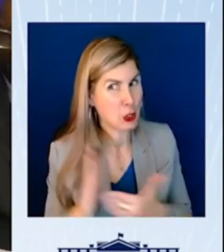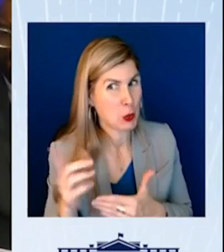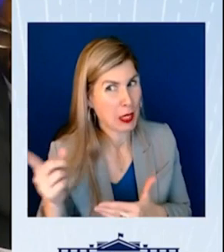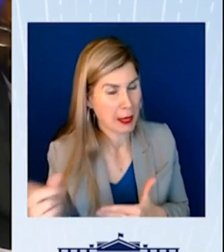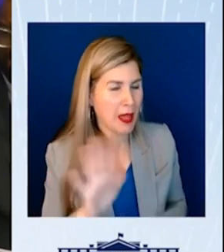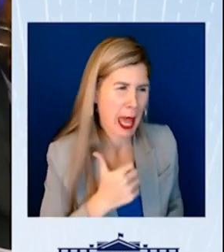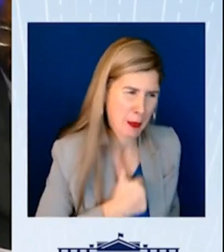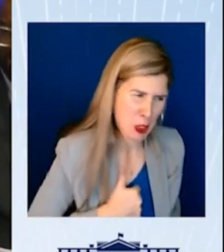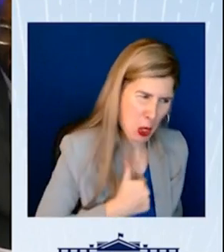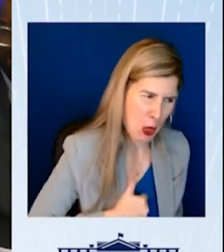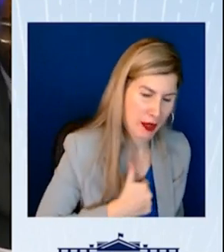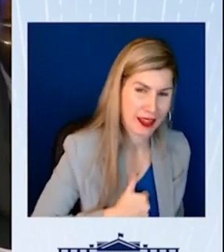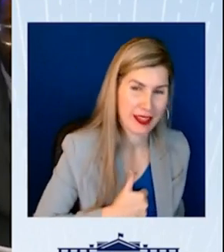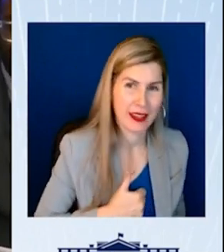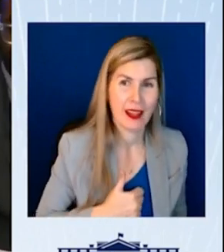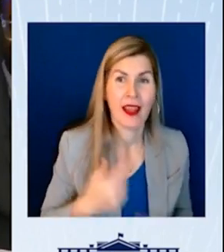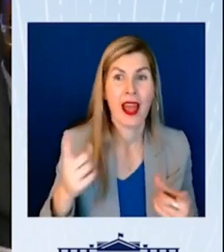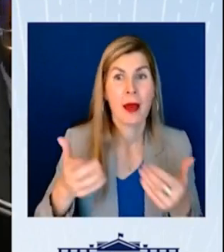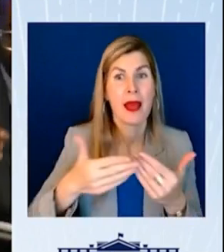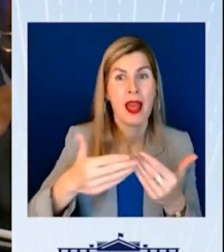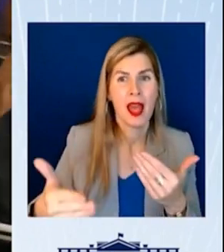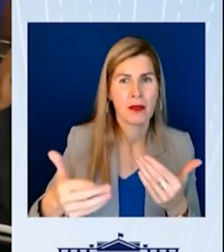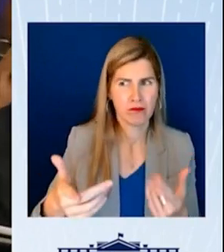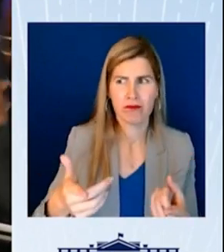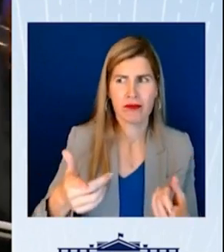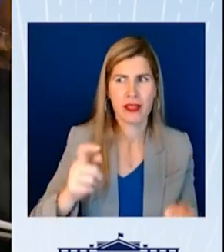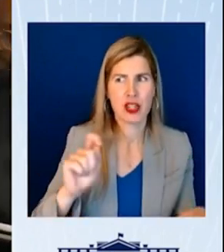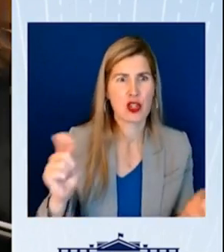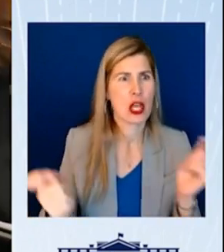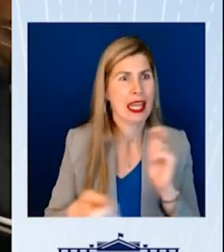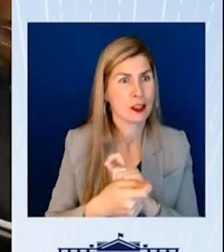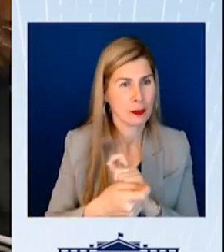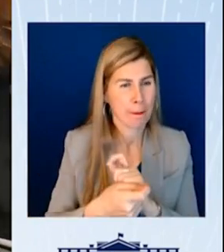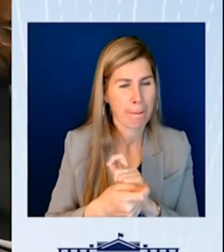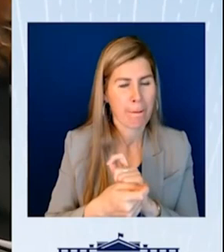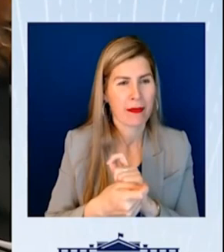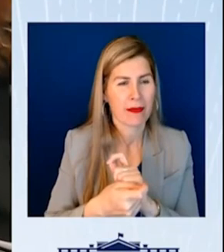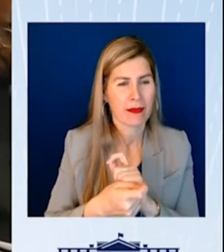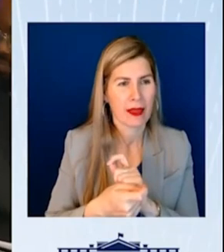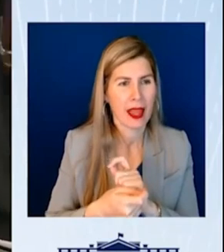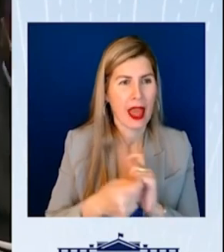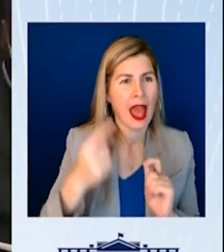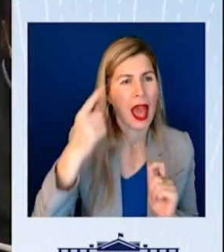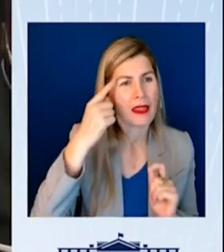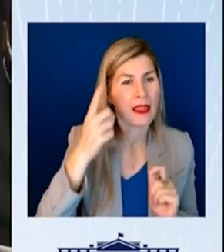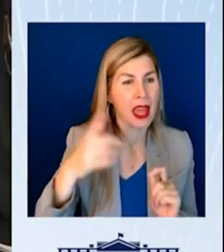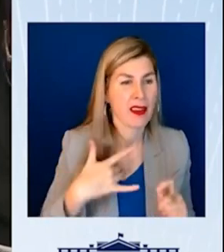And the culture changed at the cafeteria. Instead of thinking of it as something extra and charity, they